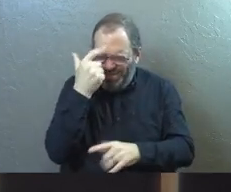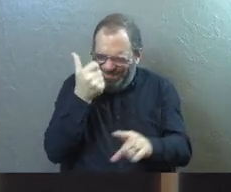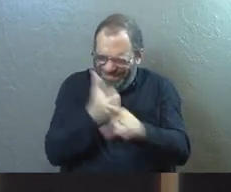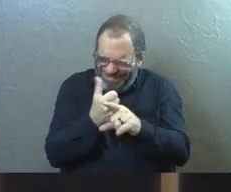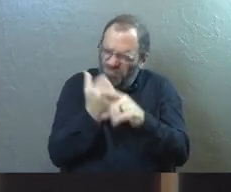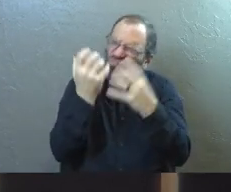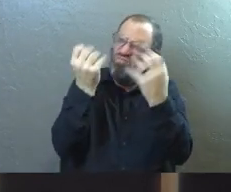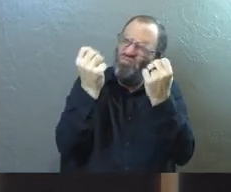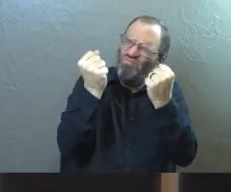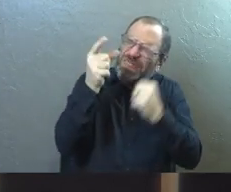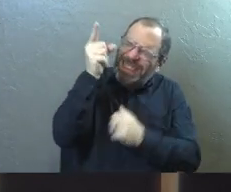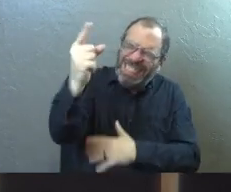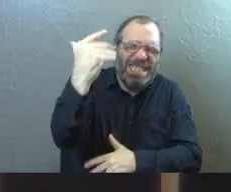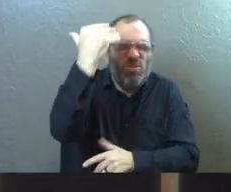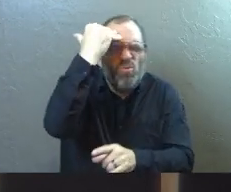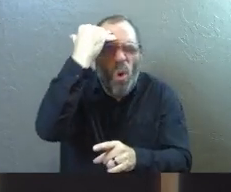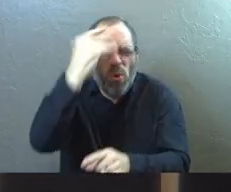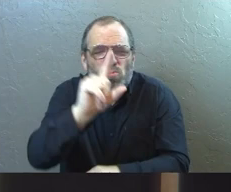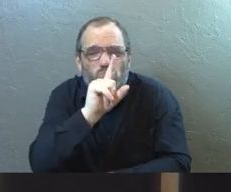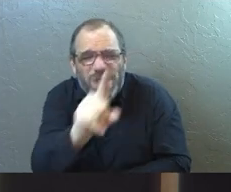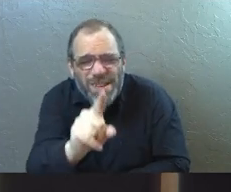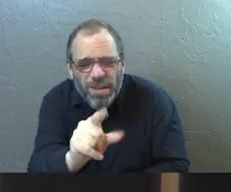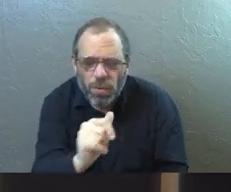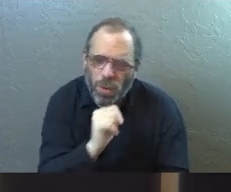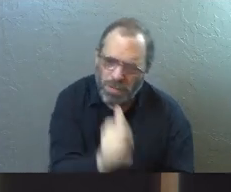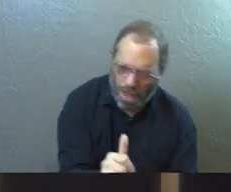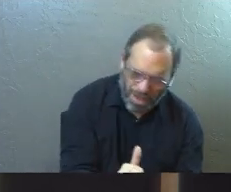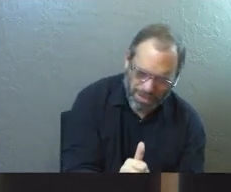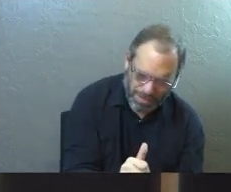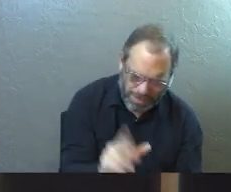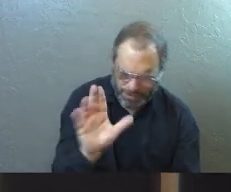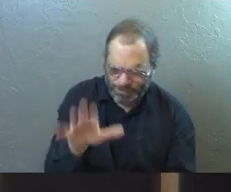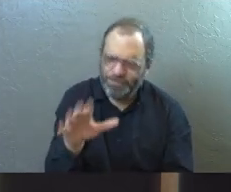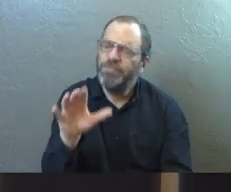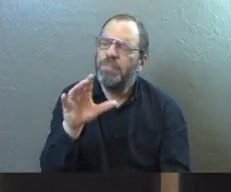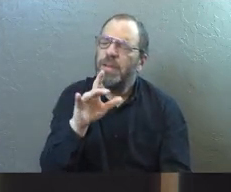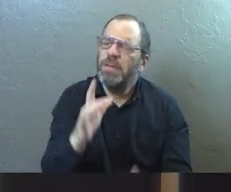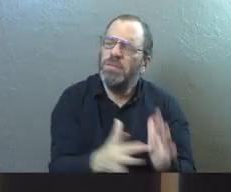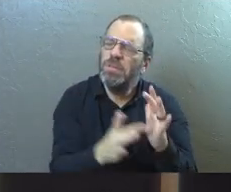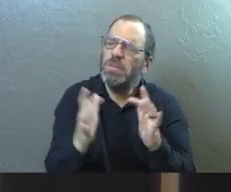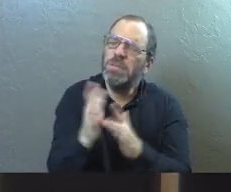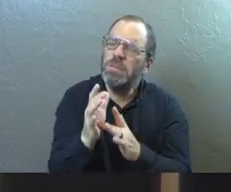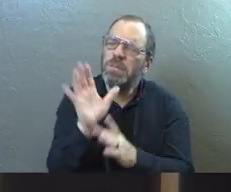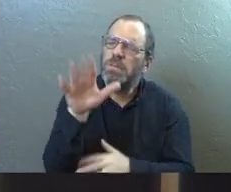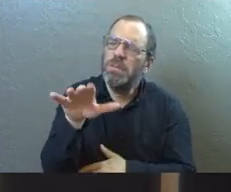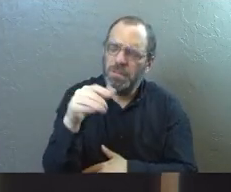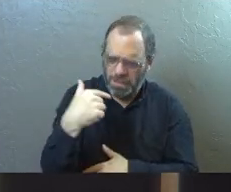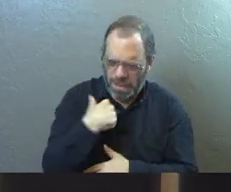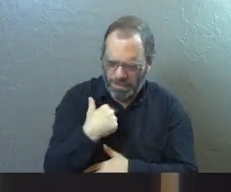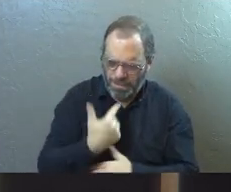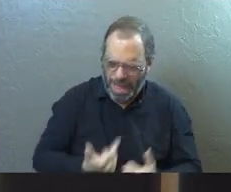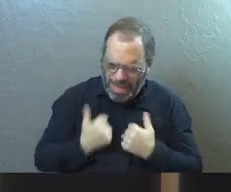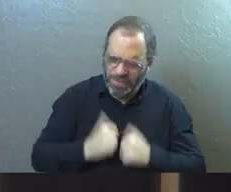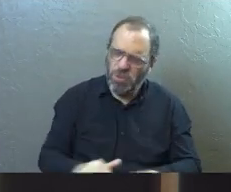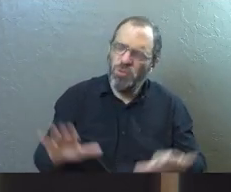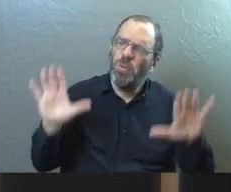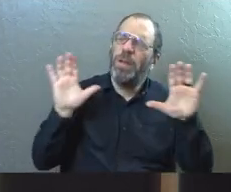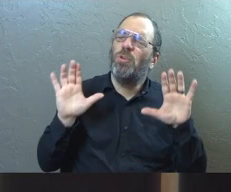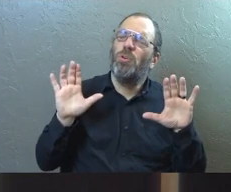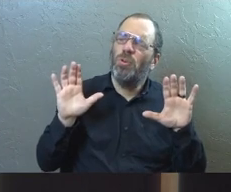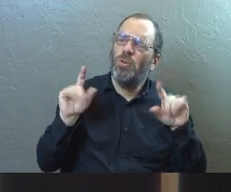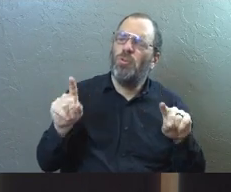words to him because he knows if they're real. But dear Lord Jesus, I surrender my life to you.